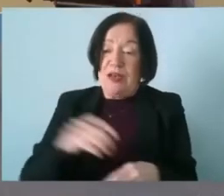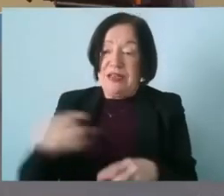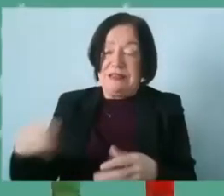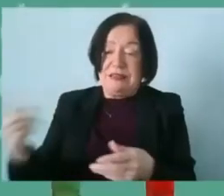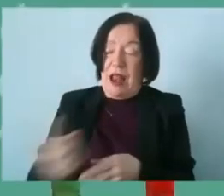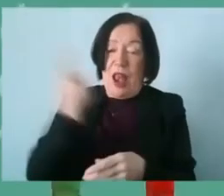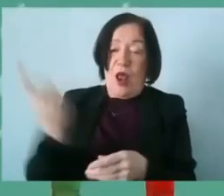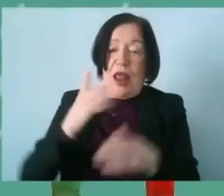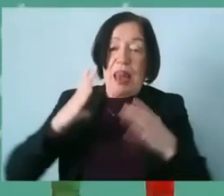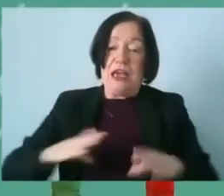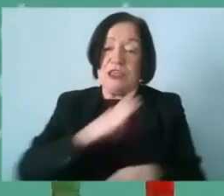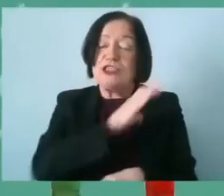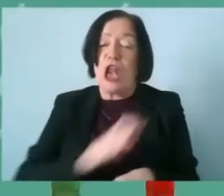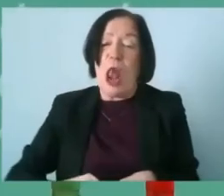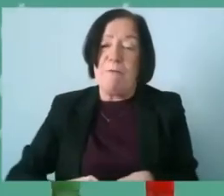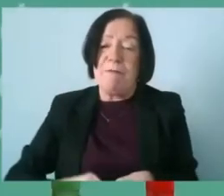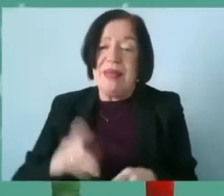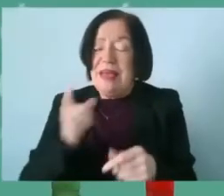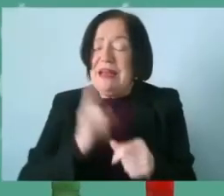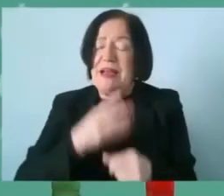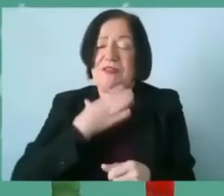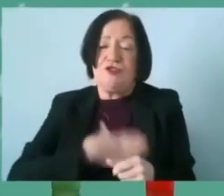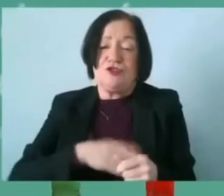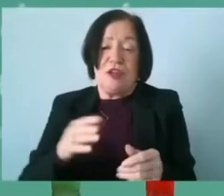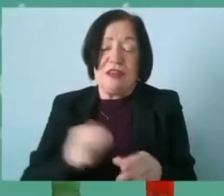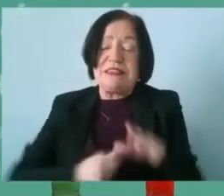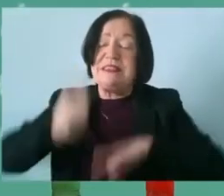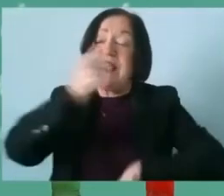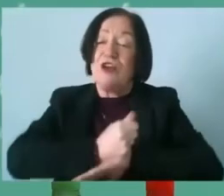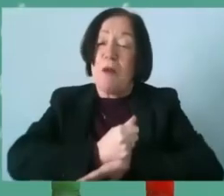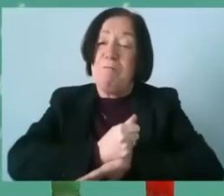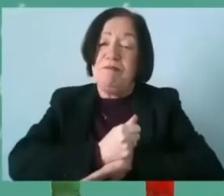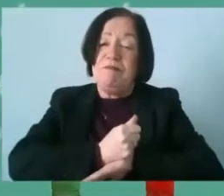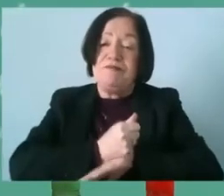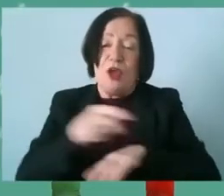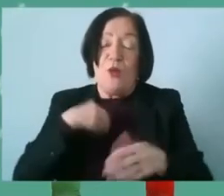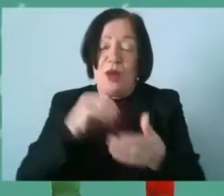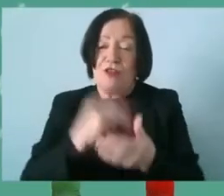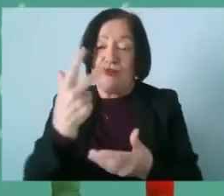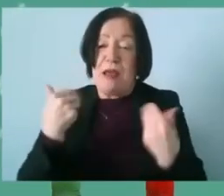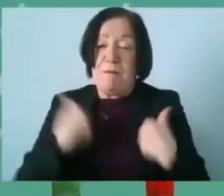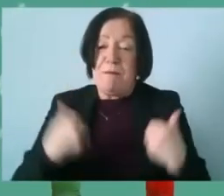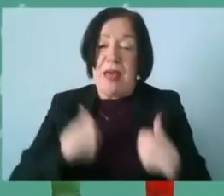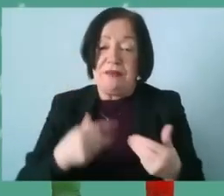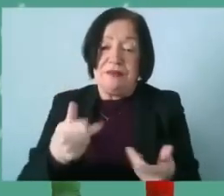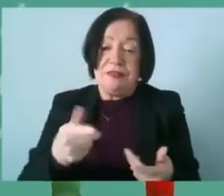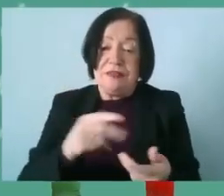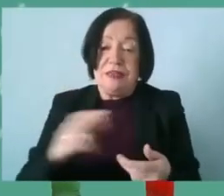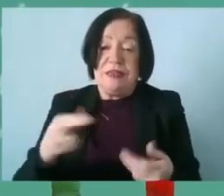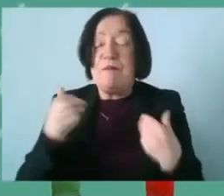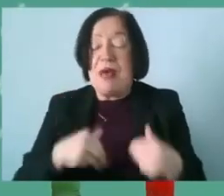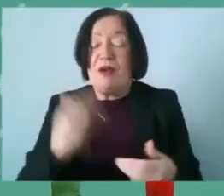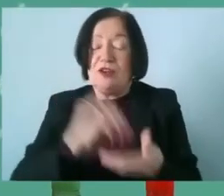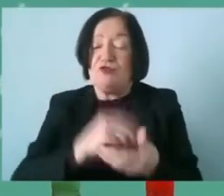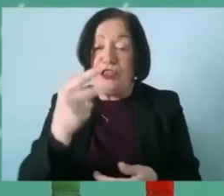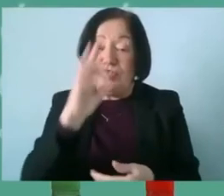um ladies club and again it was just probably formed on the basis of we have three men's ga or not men's but we have three